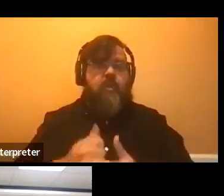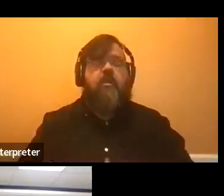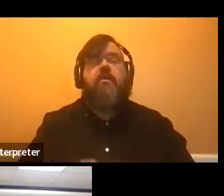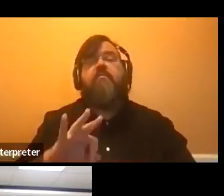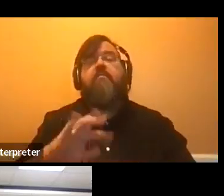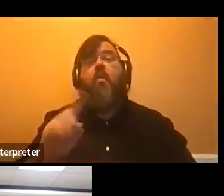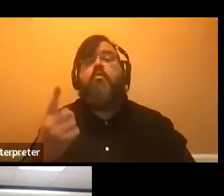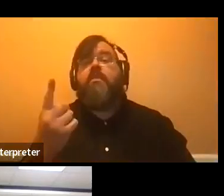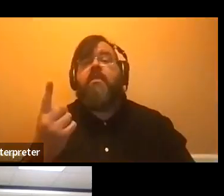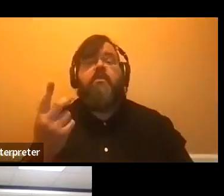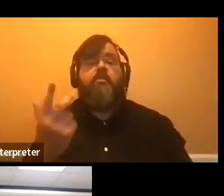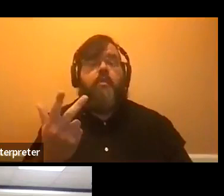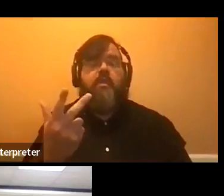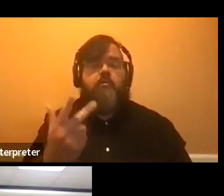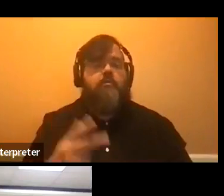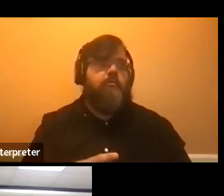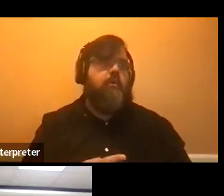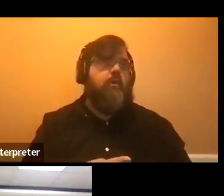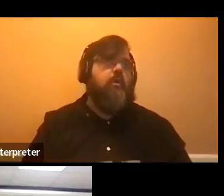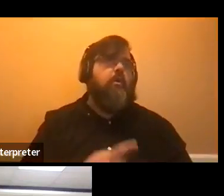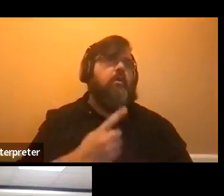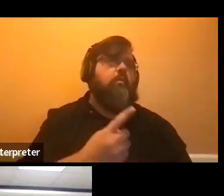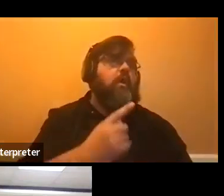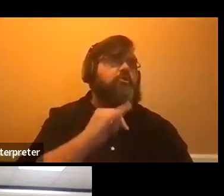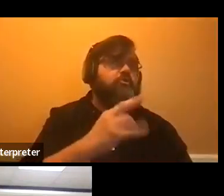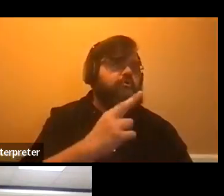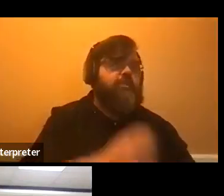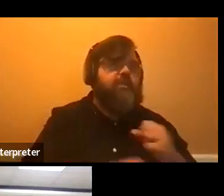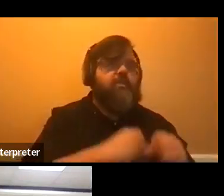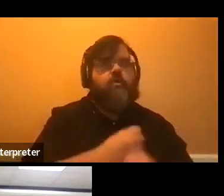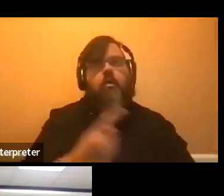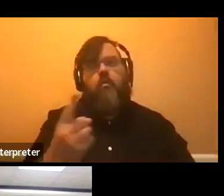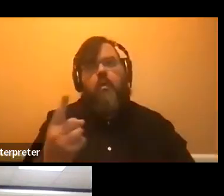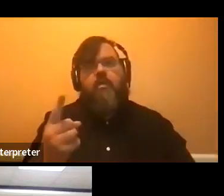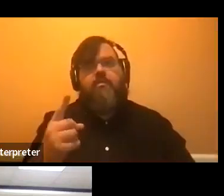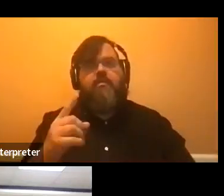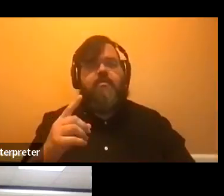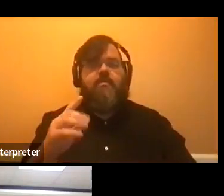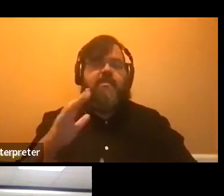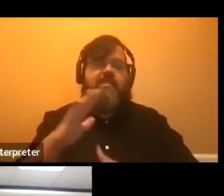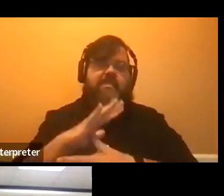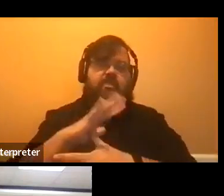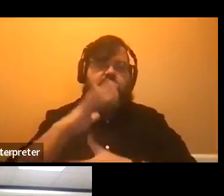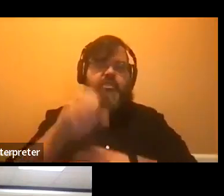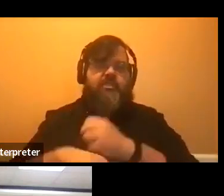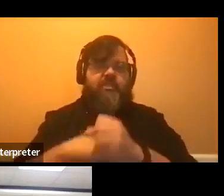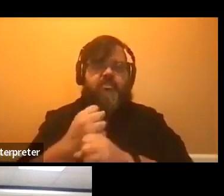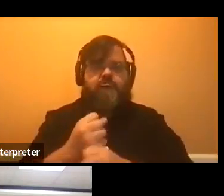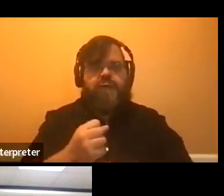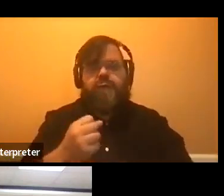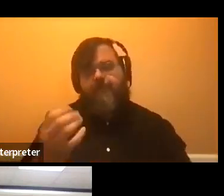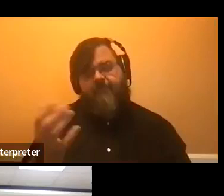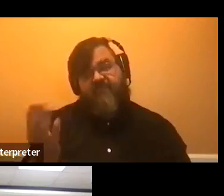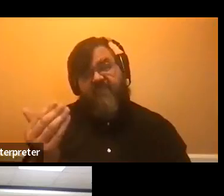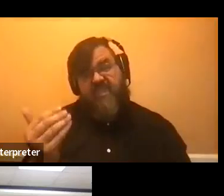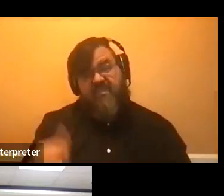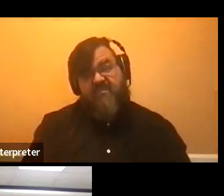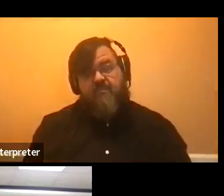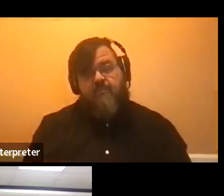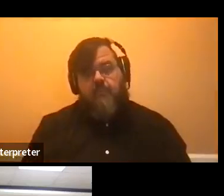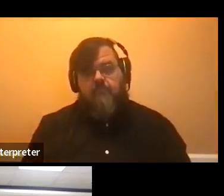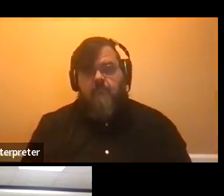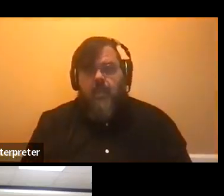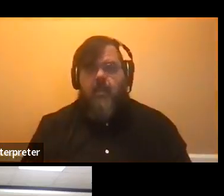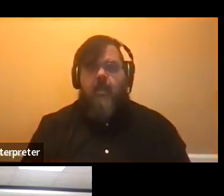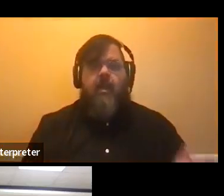minimum, then you did one your junior year, one your senior year, that would put you at 15. Again, those are the floor. You